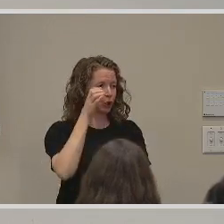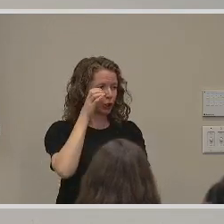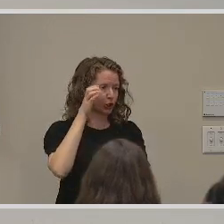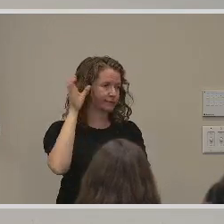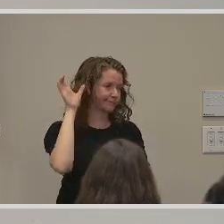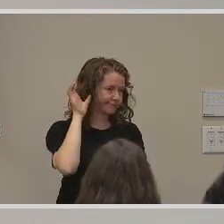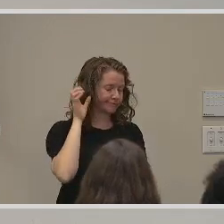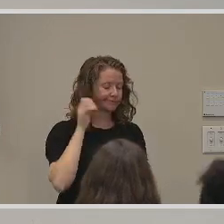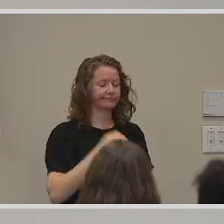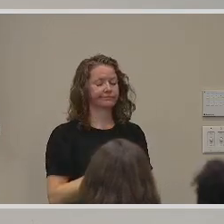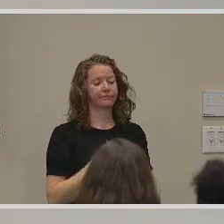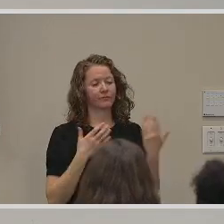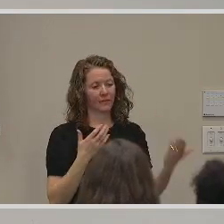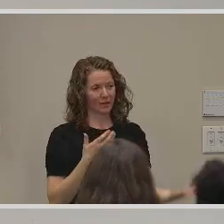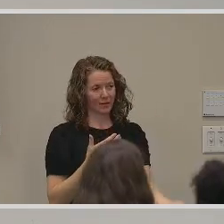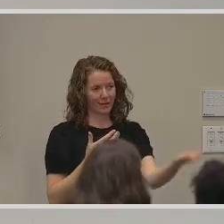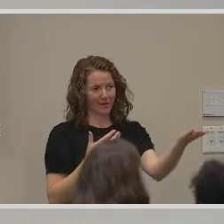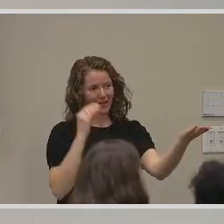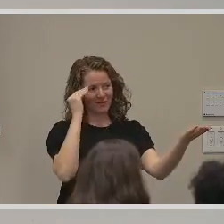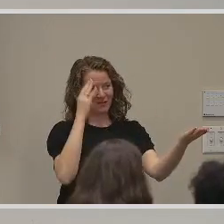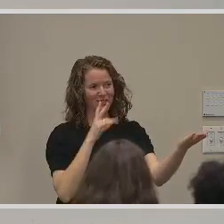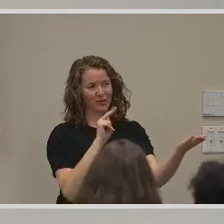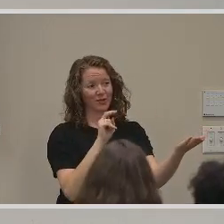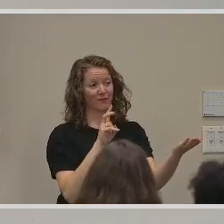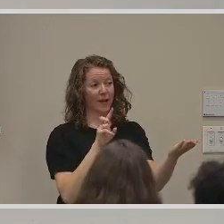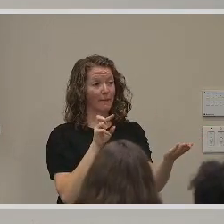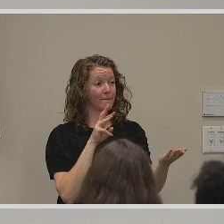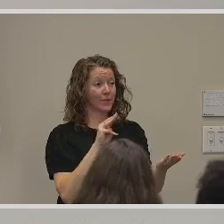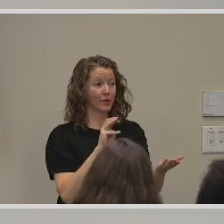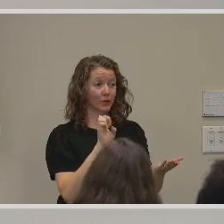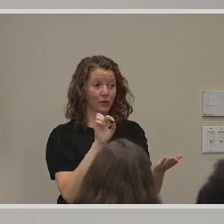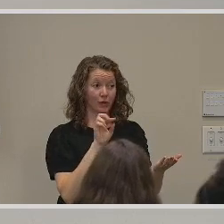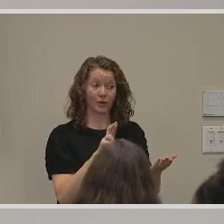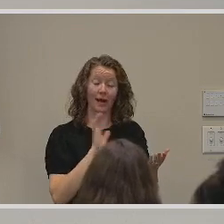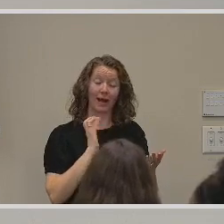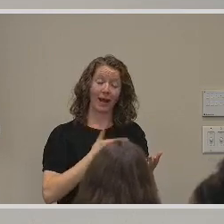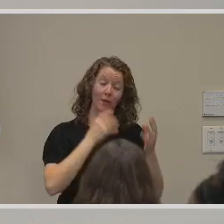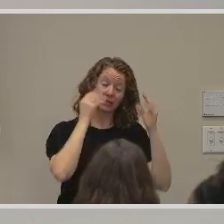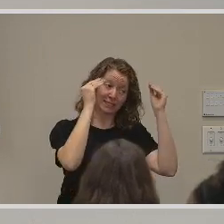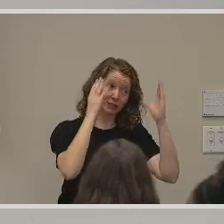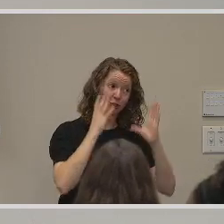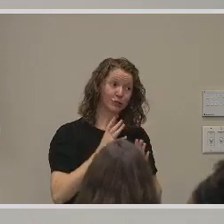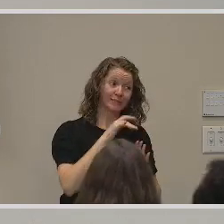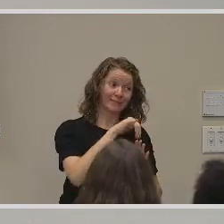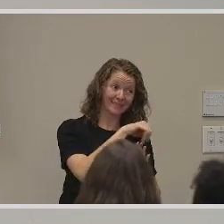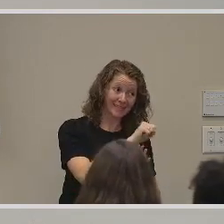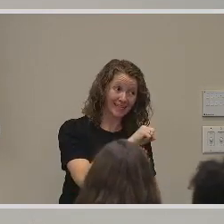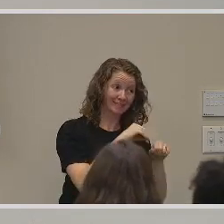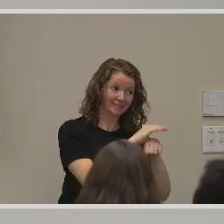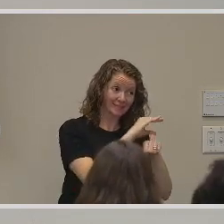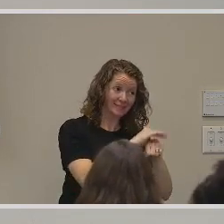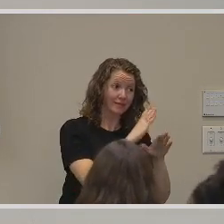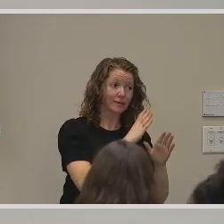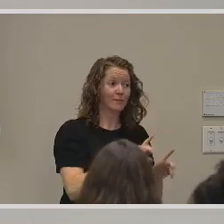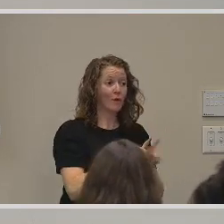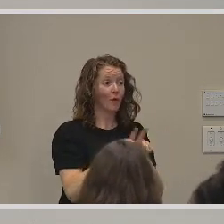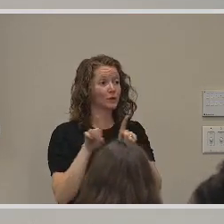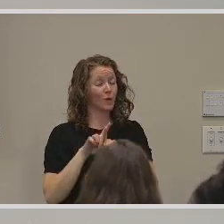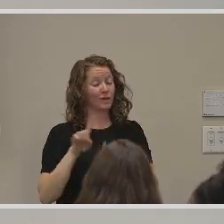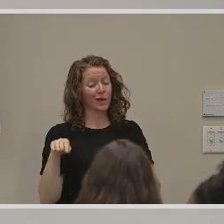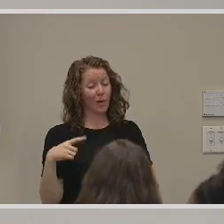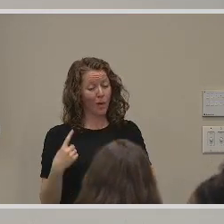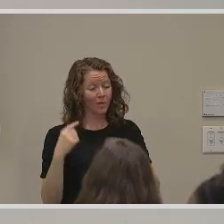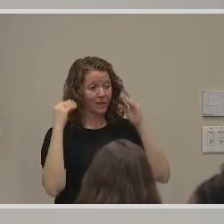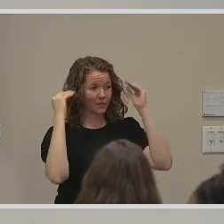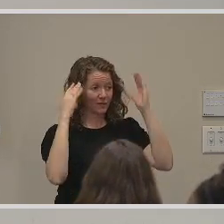mission is Professor Kerry November. Professor November is not only the advisor to our American Sign Language club, but she is also the sole professor for Case